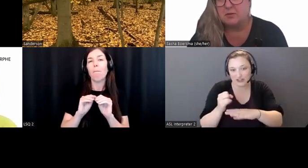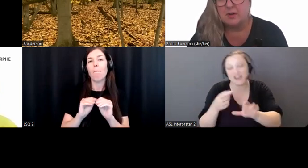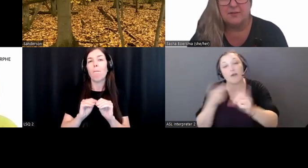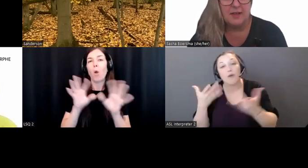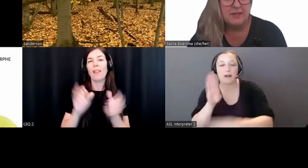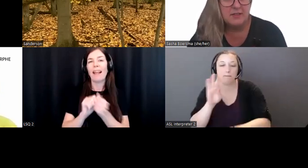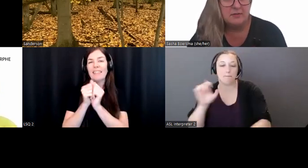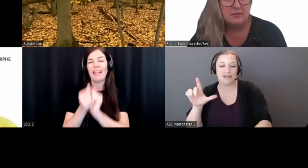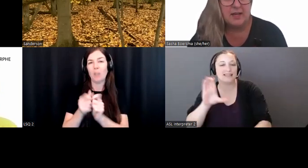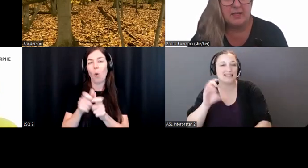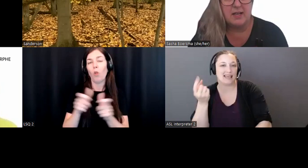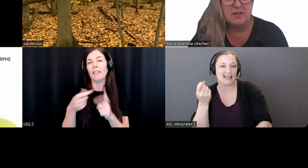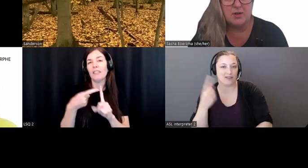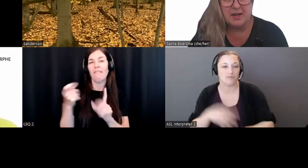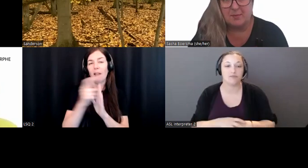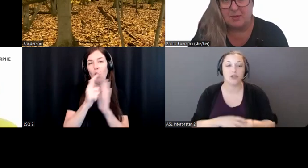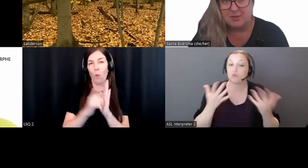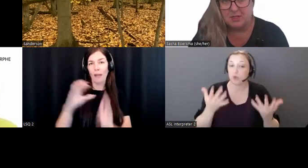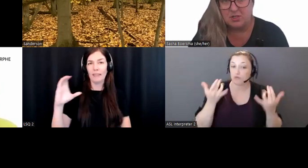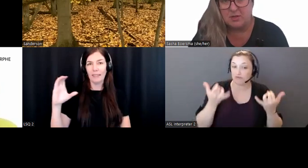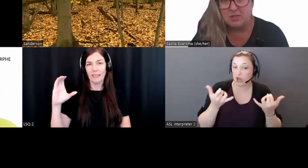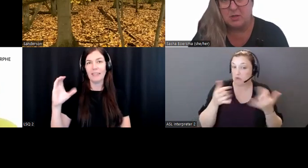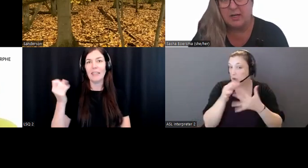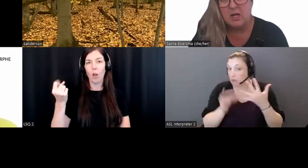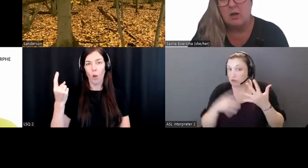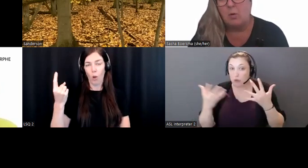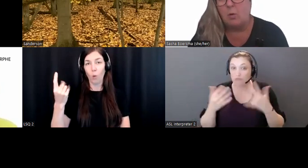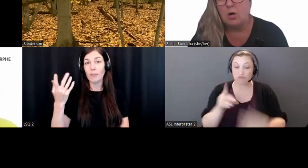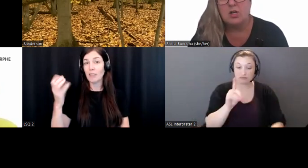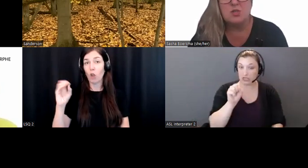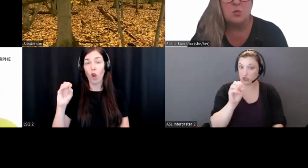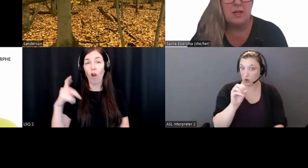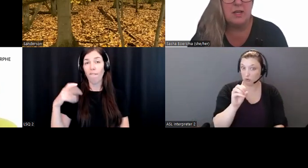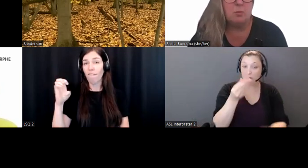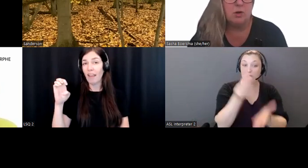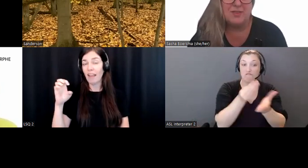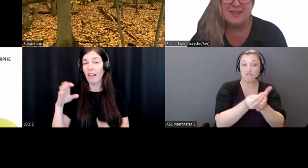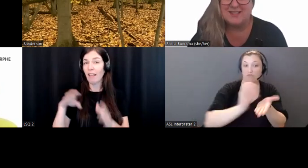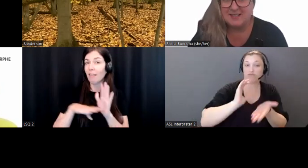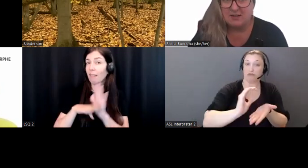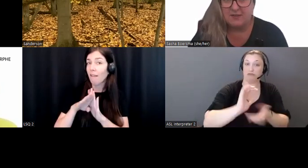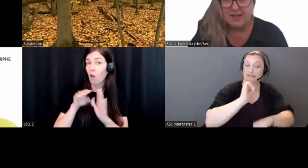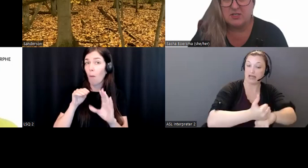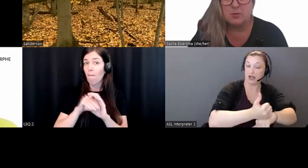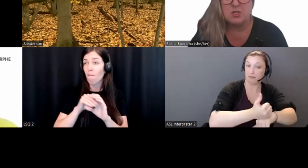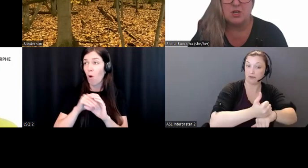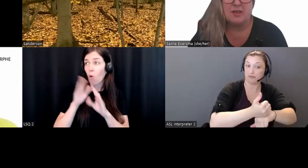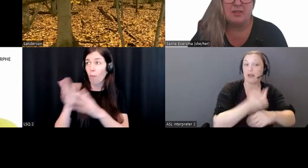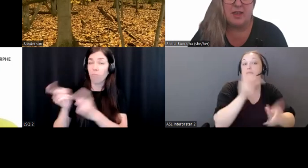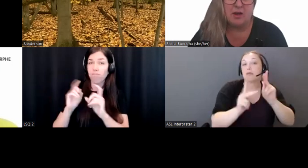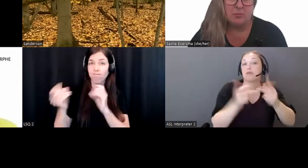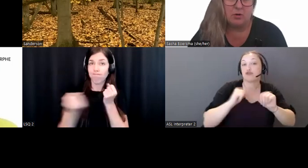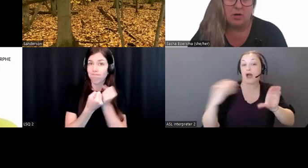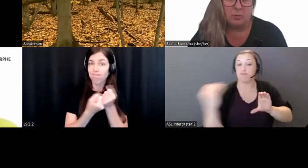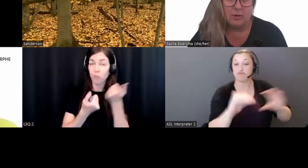DSO create a fund and try to get people to contribute to it? Or do we work with the existing funds to ensure